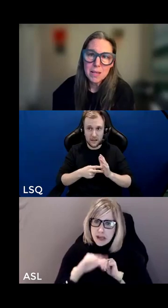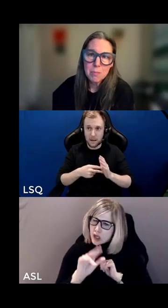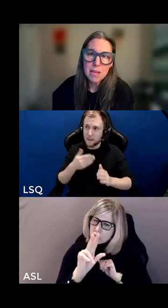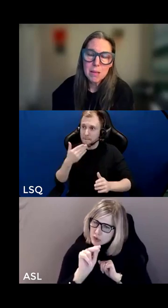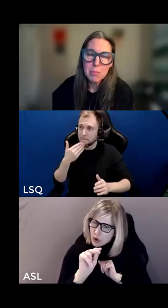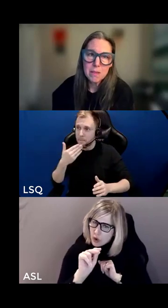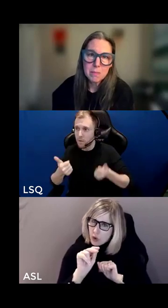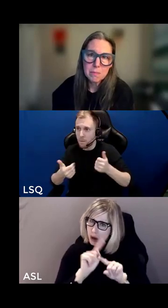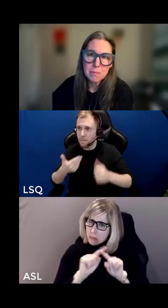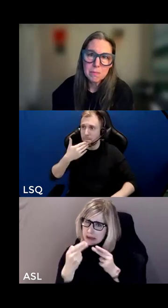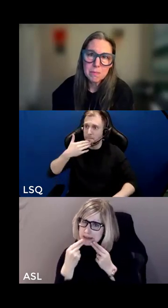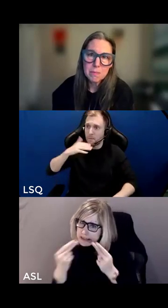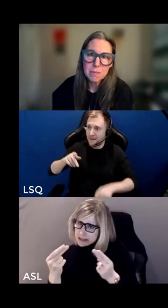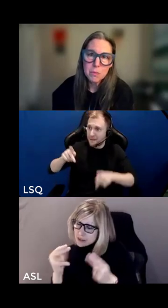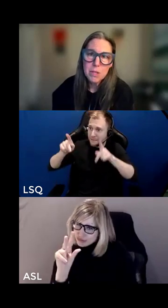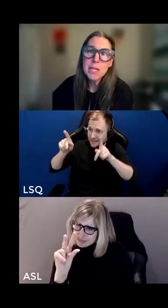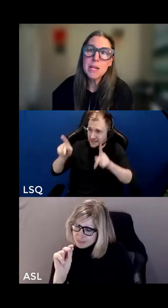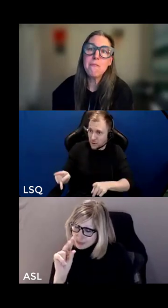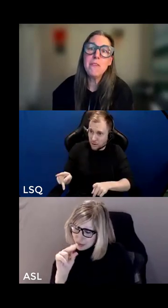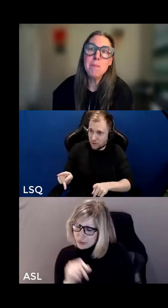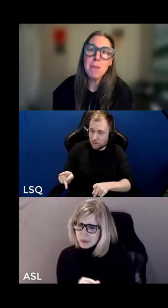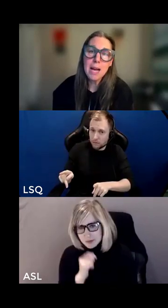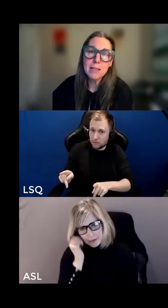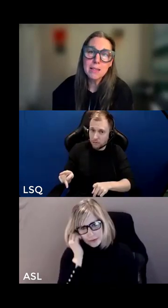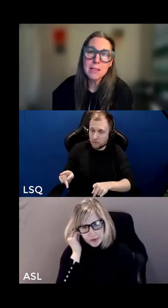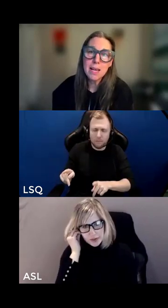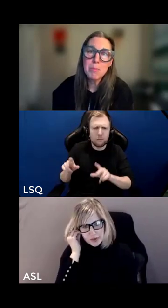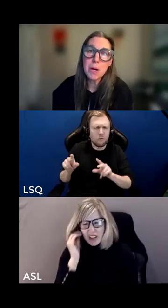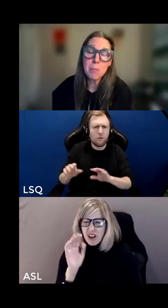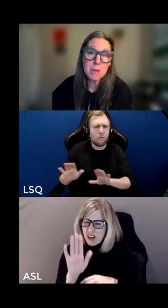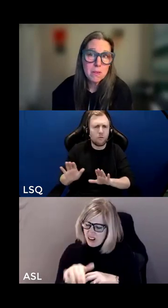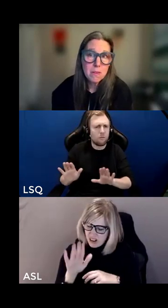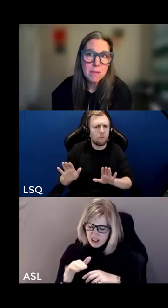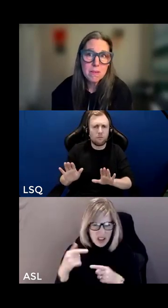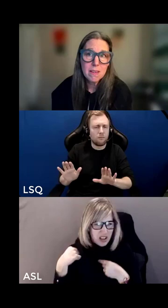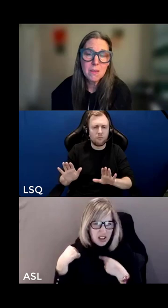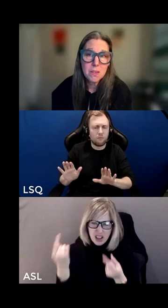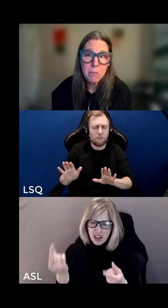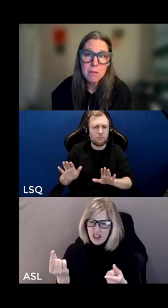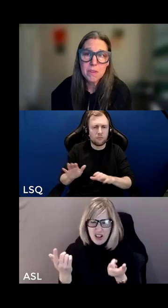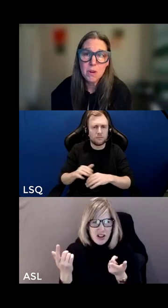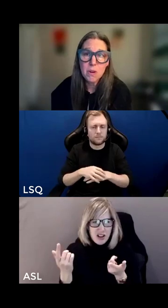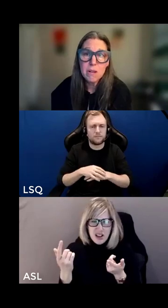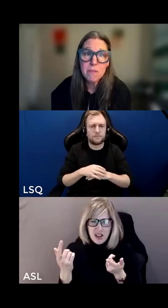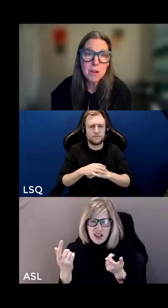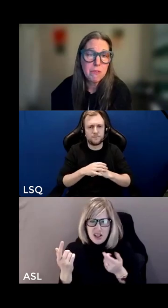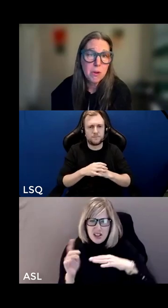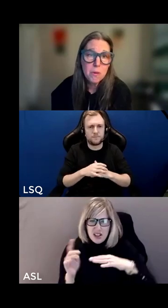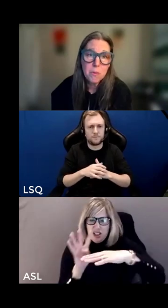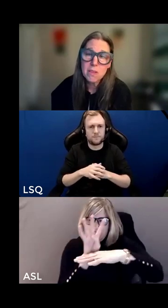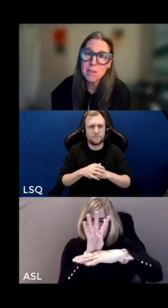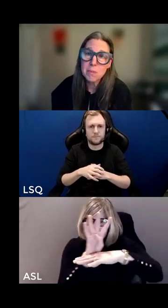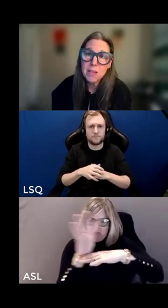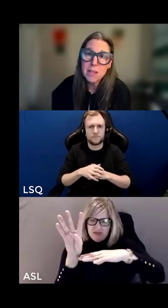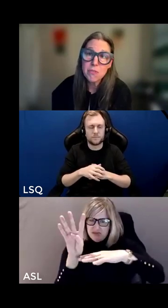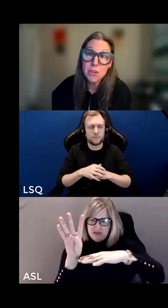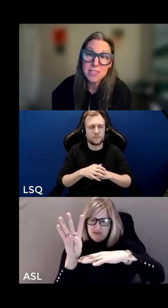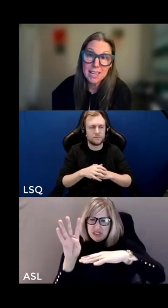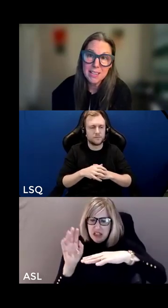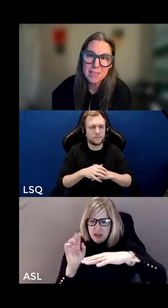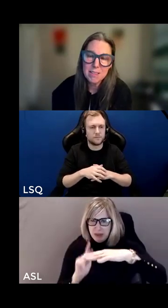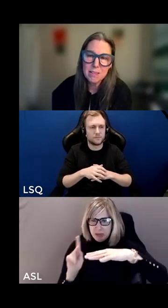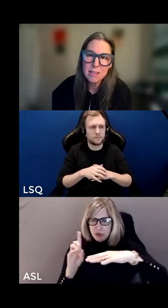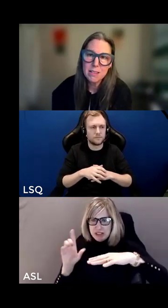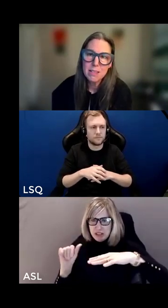when it comes to ableism we've been getting feedback about our positions on the top of this coin from folks with disabilities